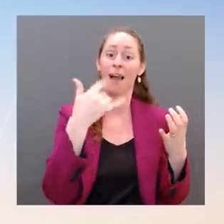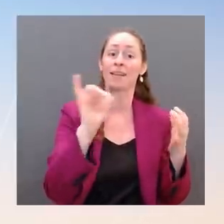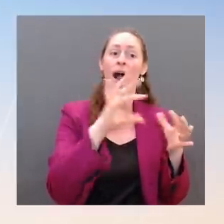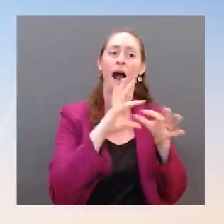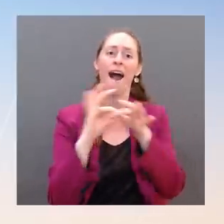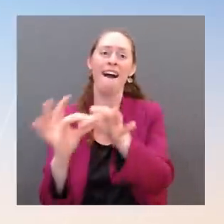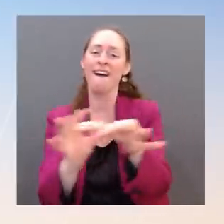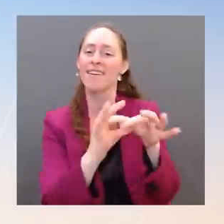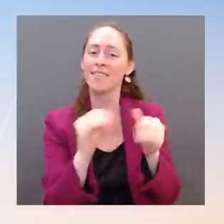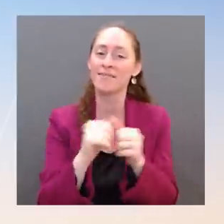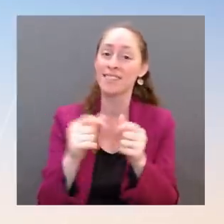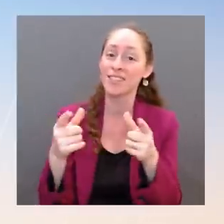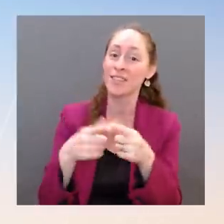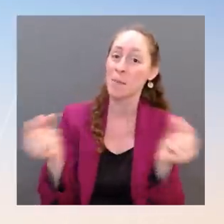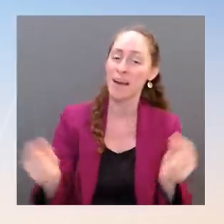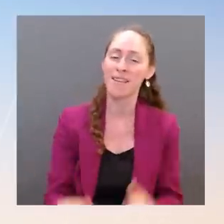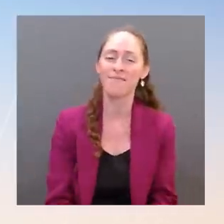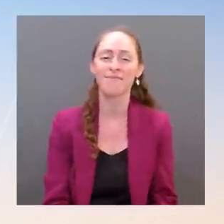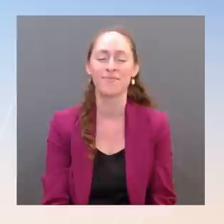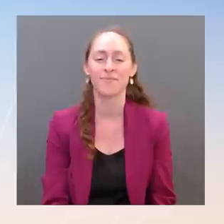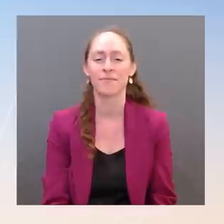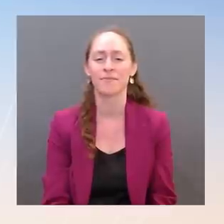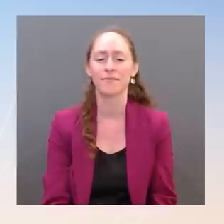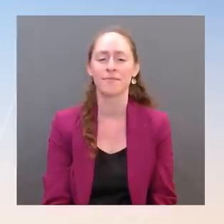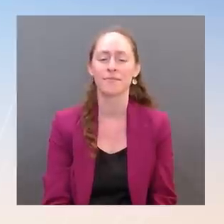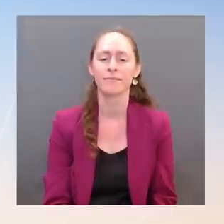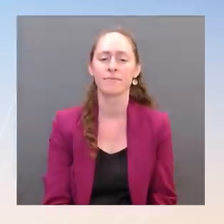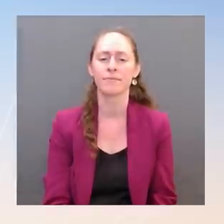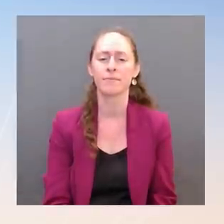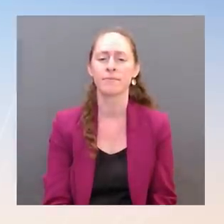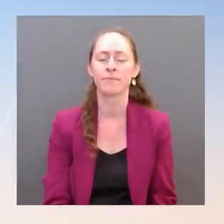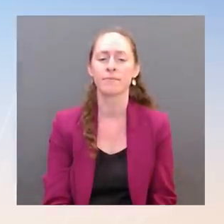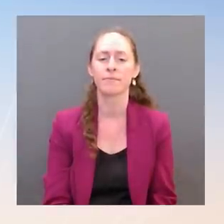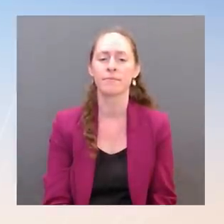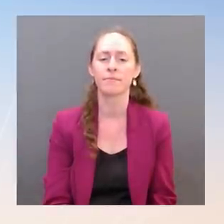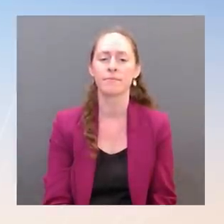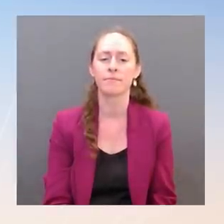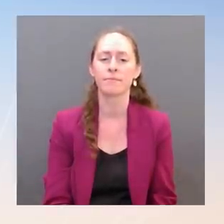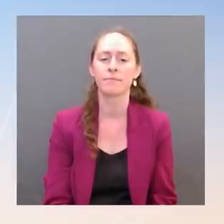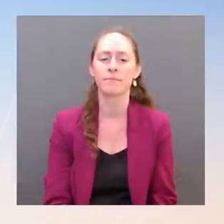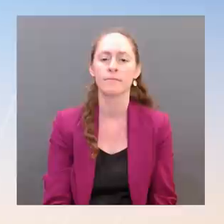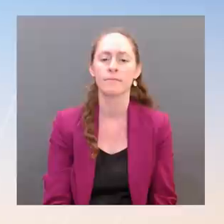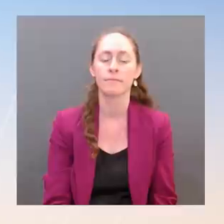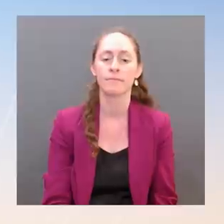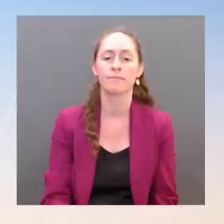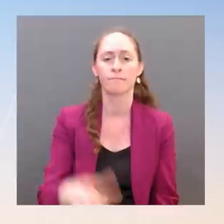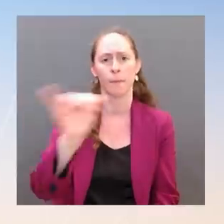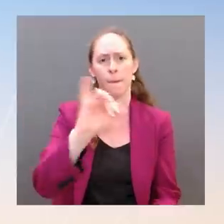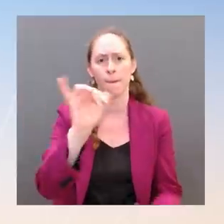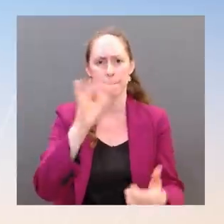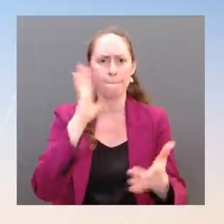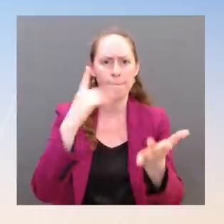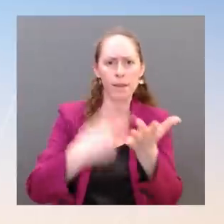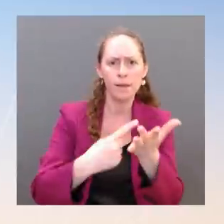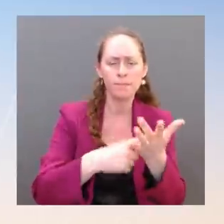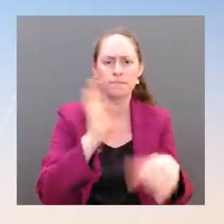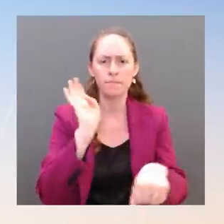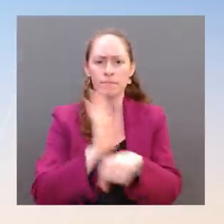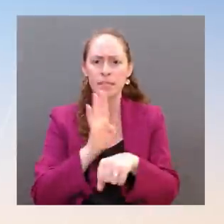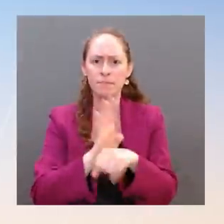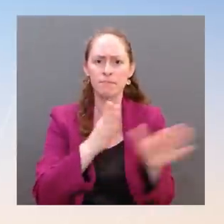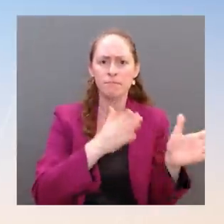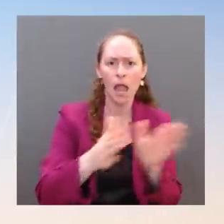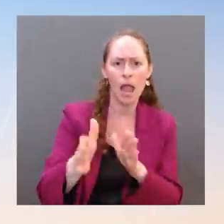mobilizing billions of dollars in investment here in the United States to create thousands of good-paying American jobs. He will see